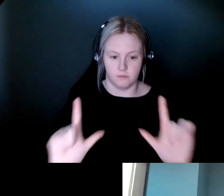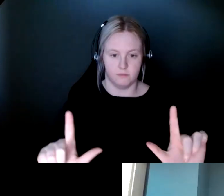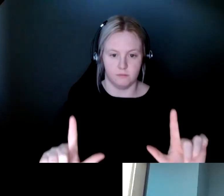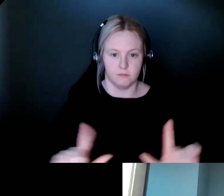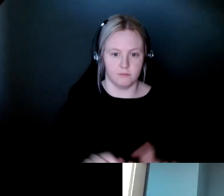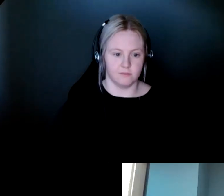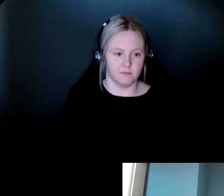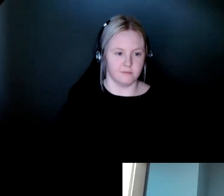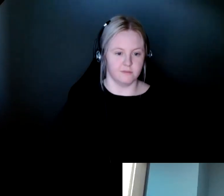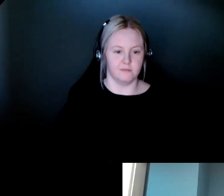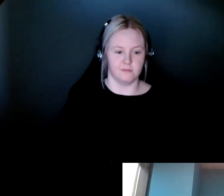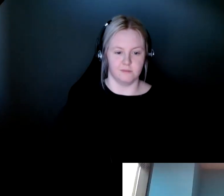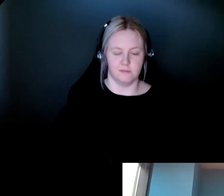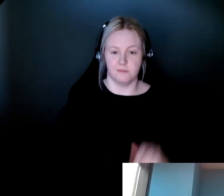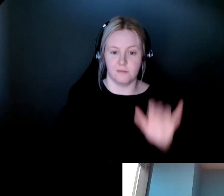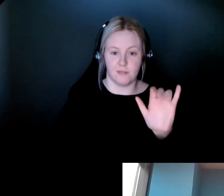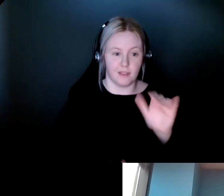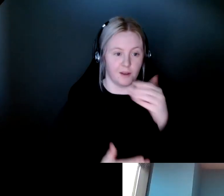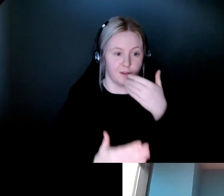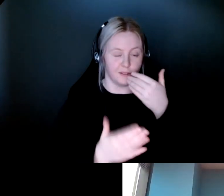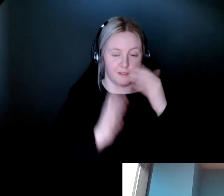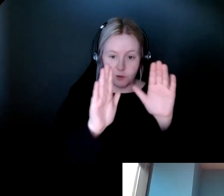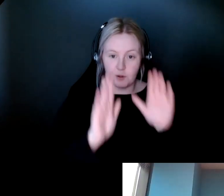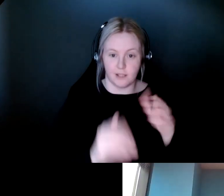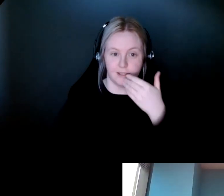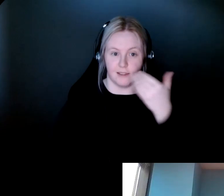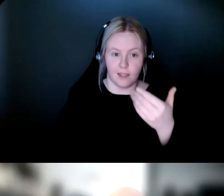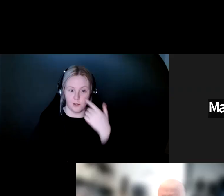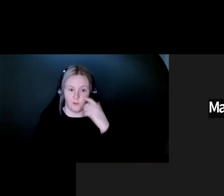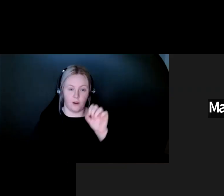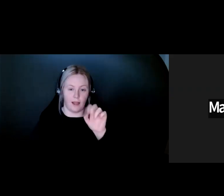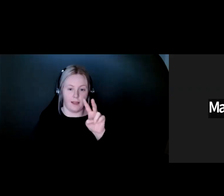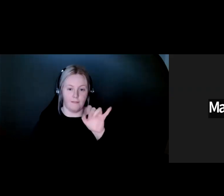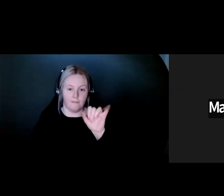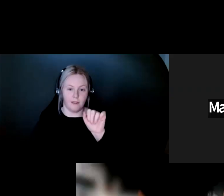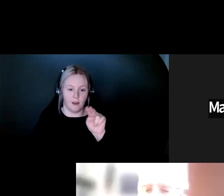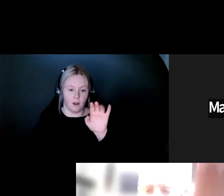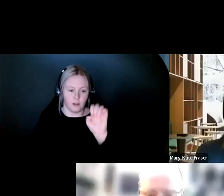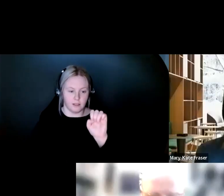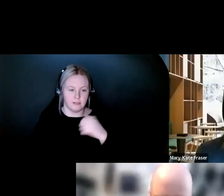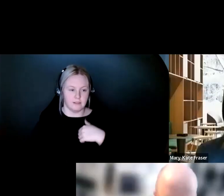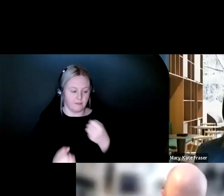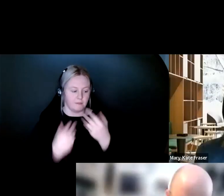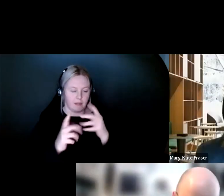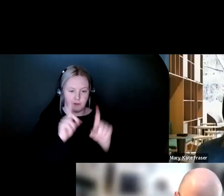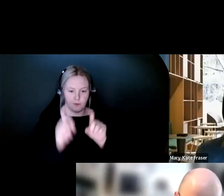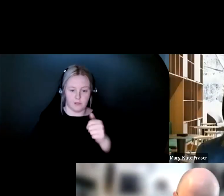That was great. Thank you so much. The team for aviance for putting that video together. I have a lot of questions myself. I think it's such a